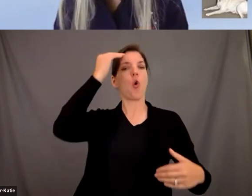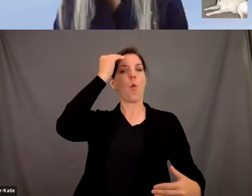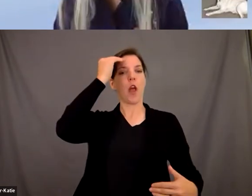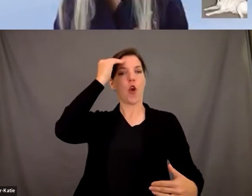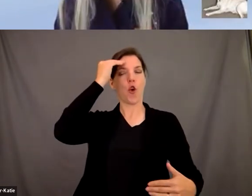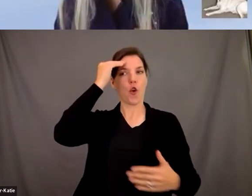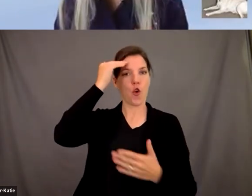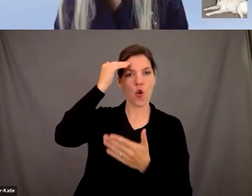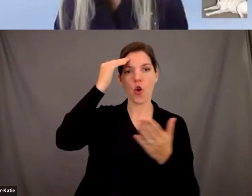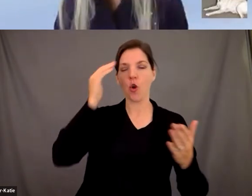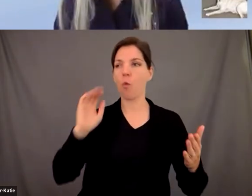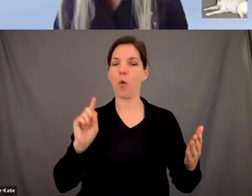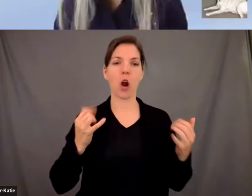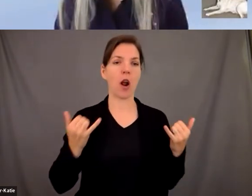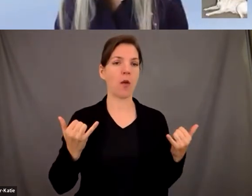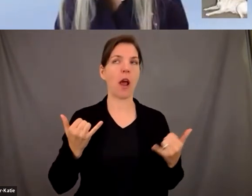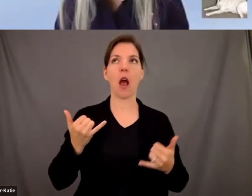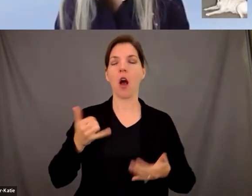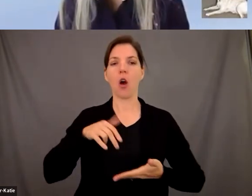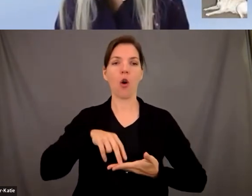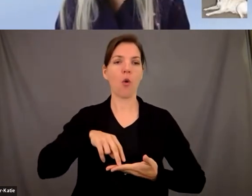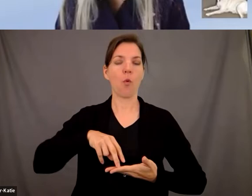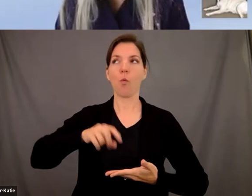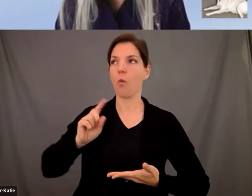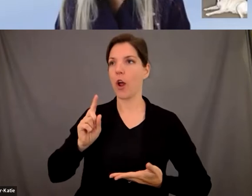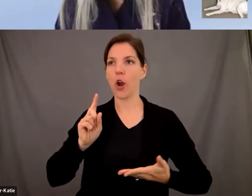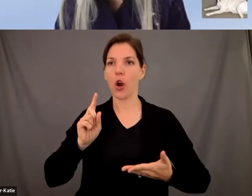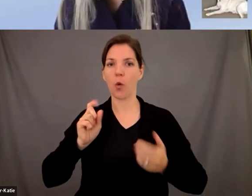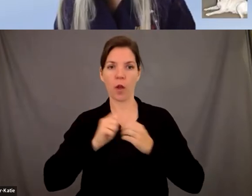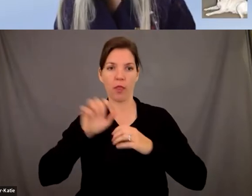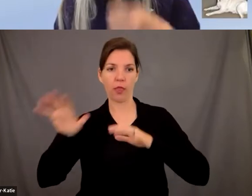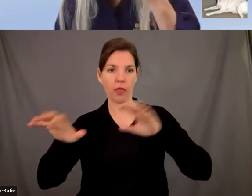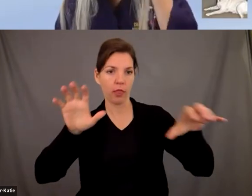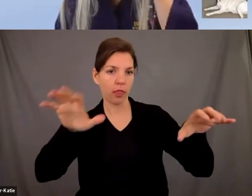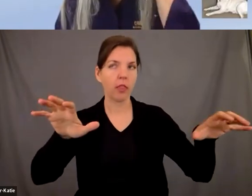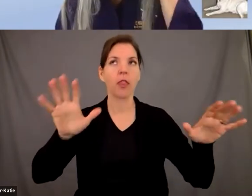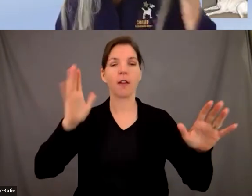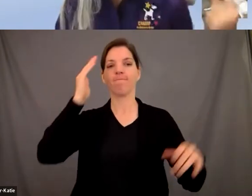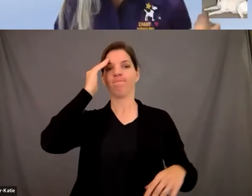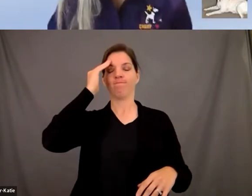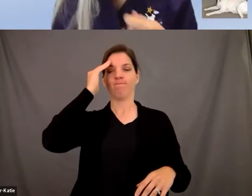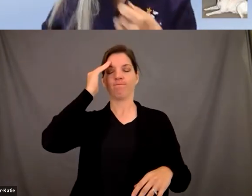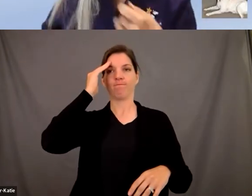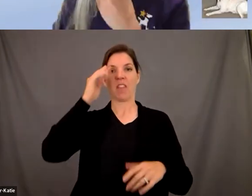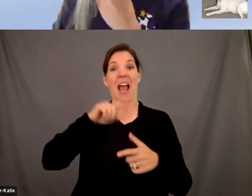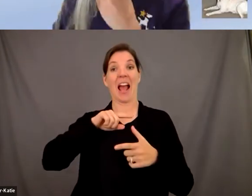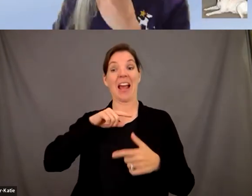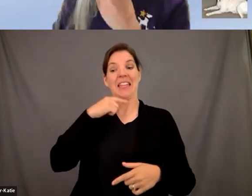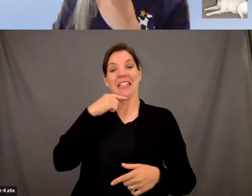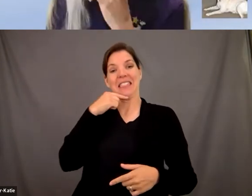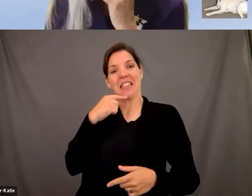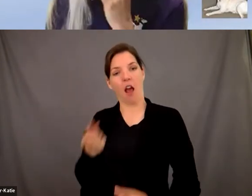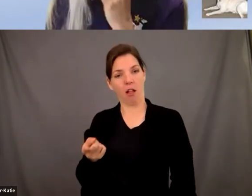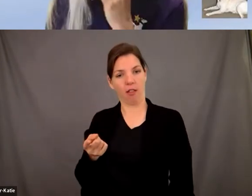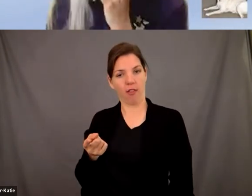to know where i am um in relation to where everything is and then making sure that i could direct him and us as a